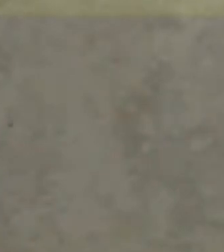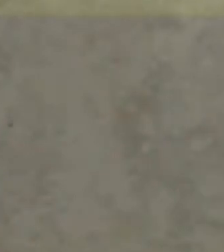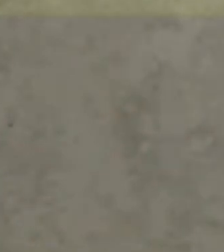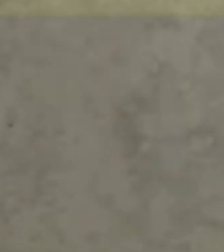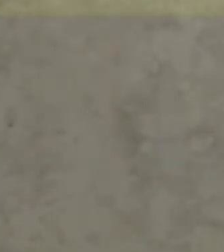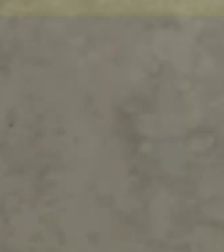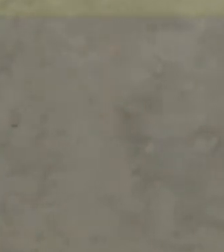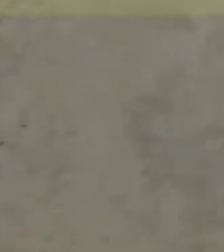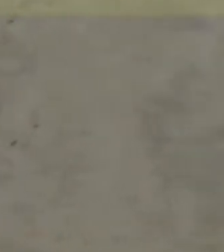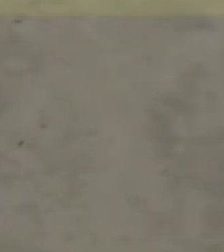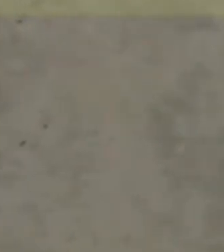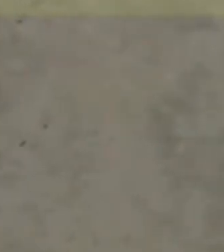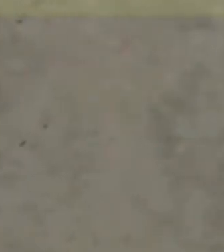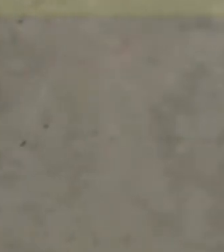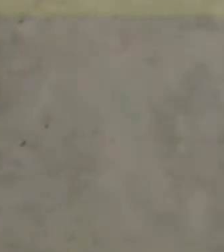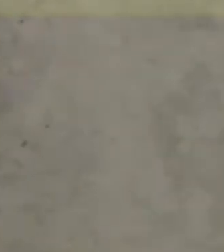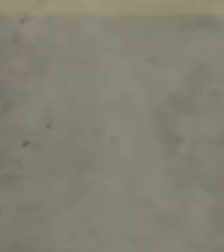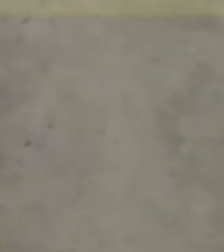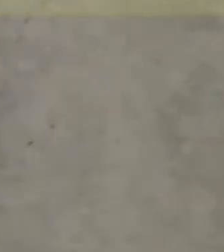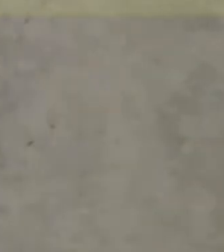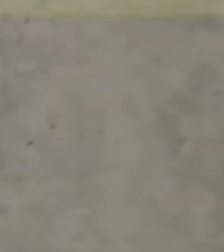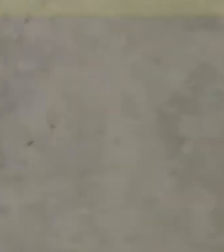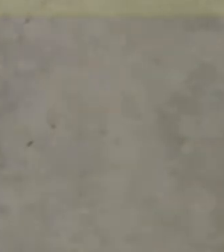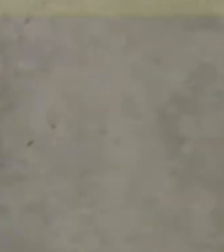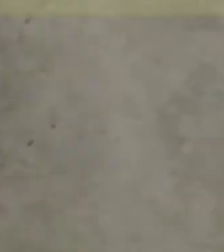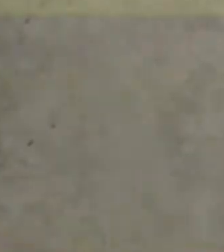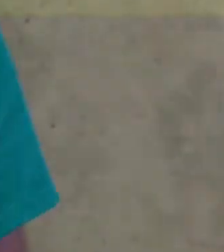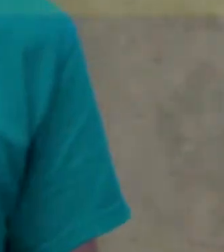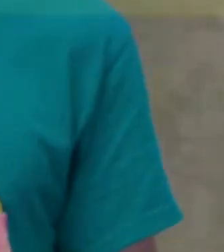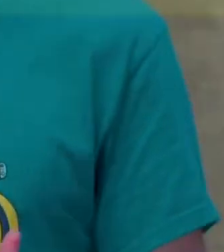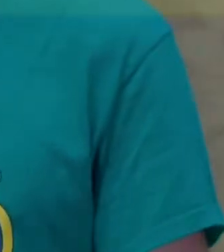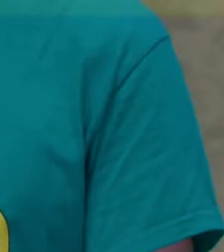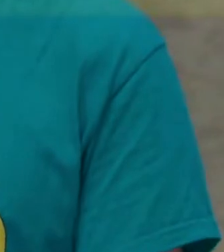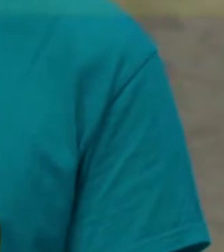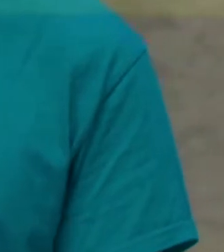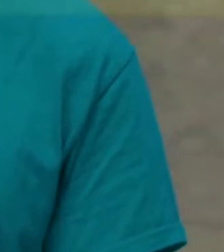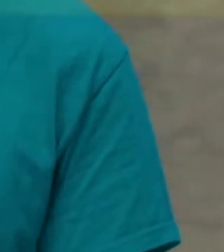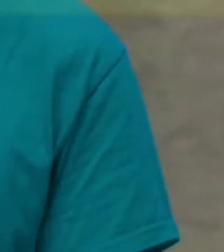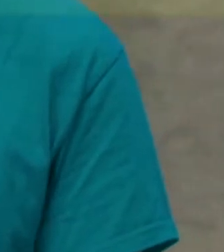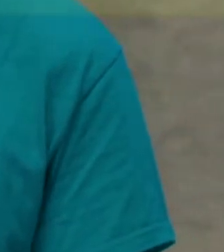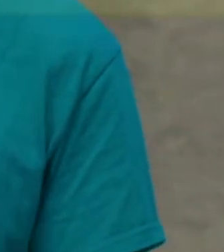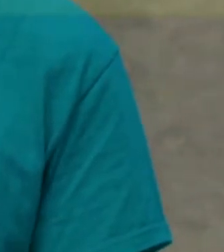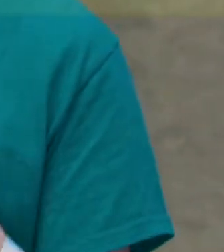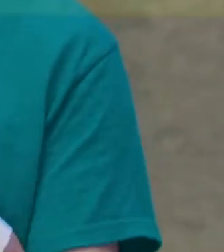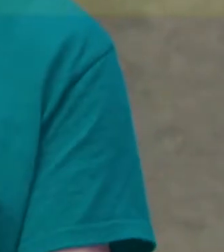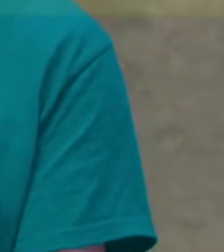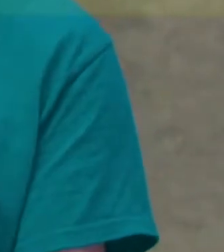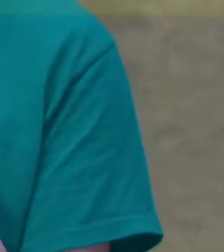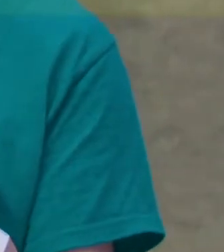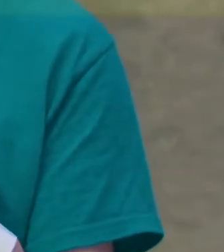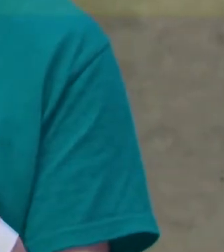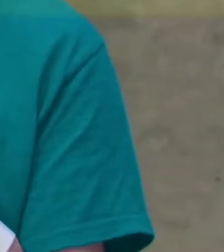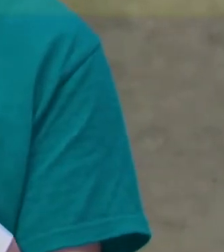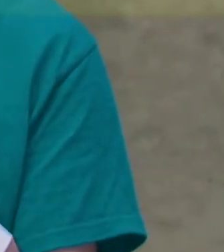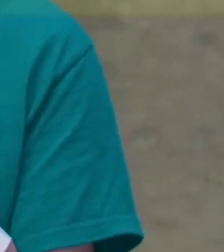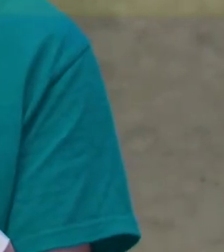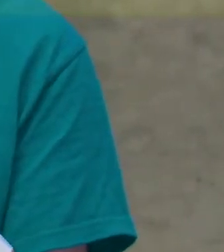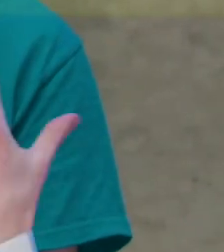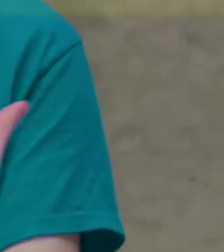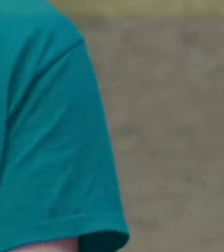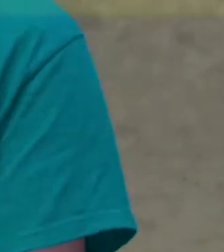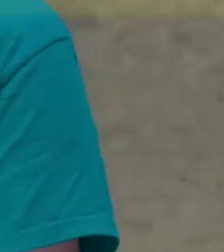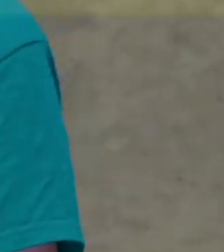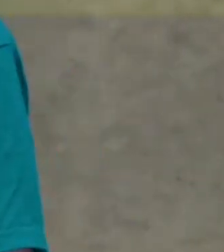excited or in this case, are they begging? All that kind of stuff really helps the player